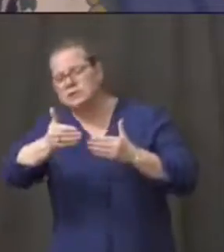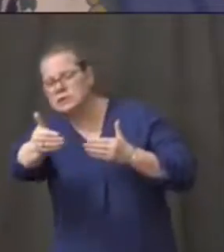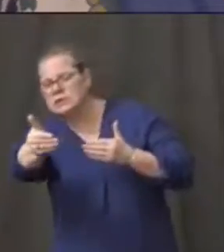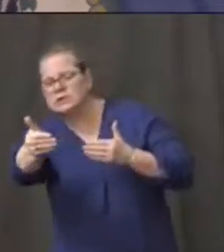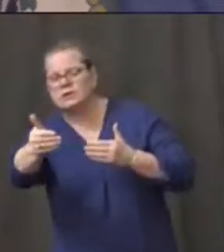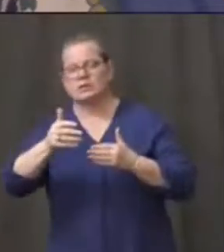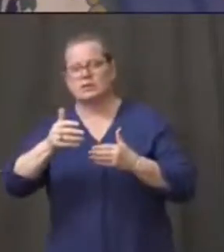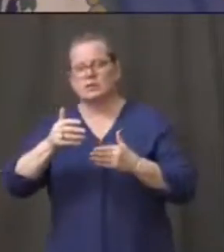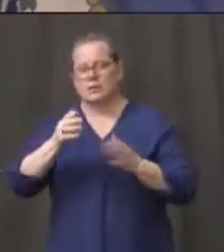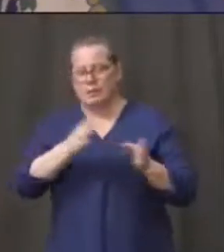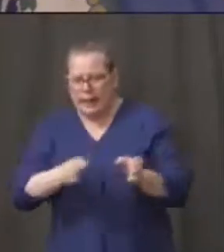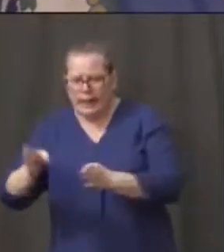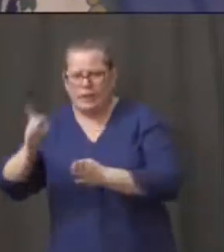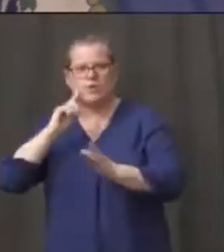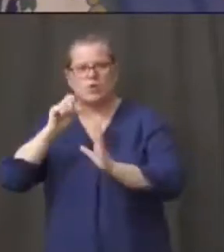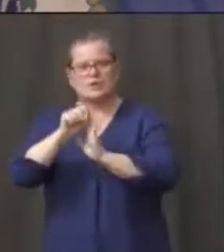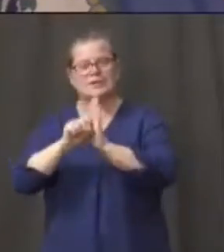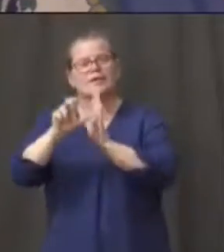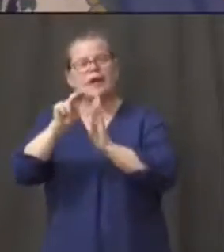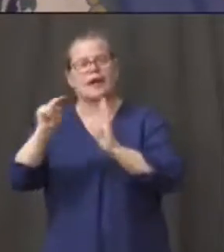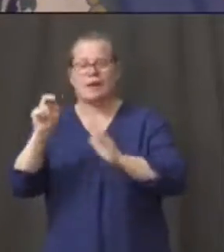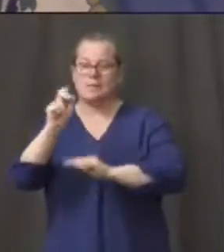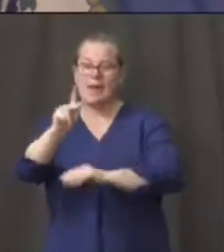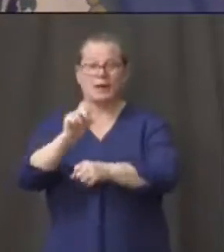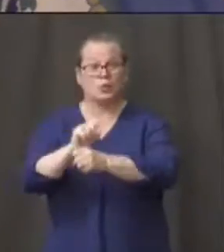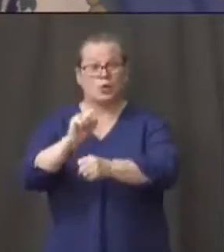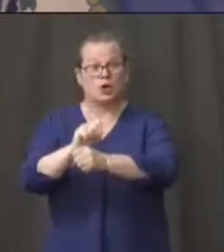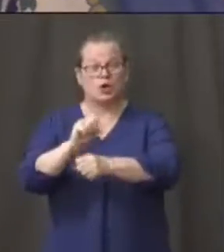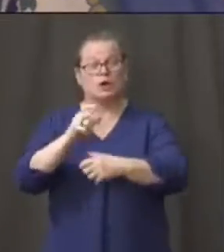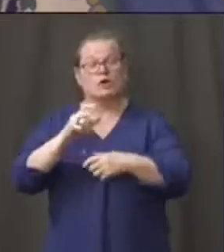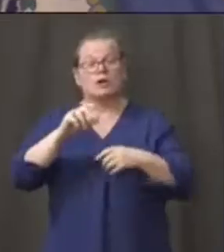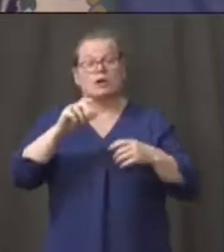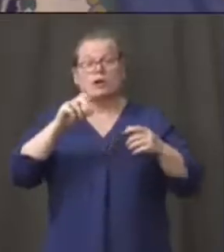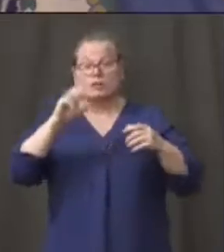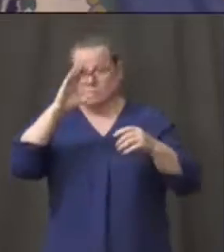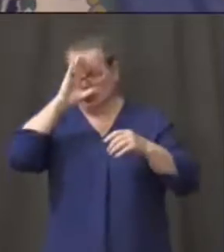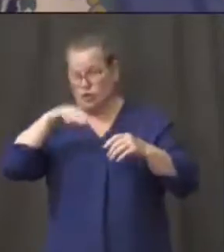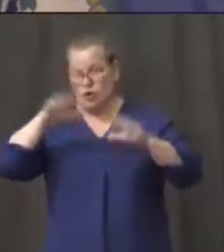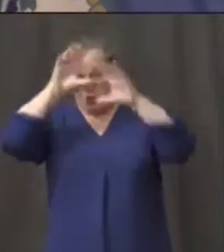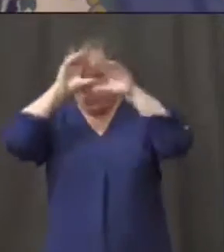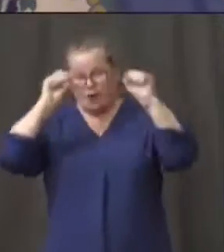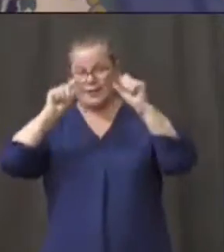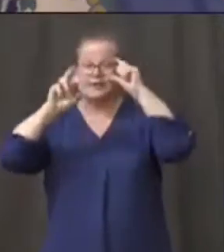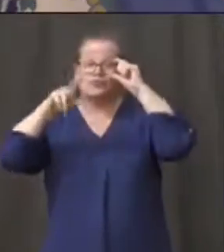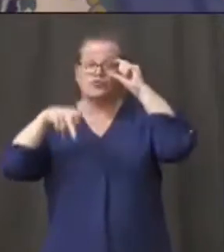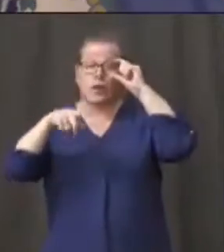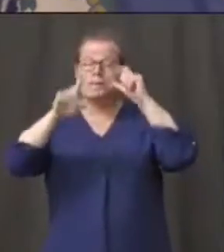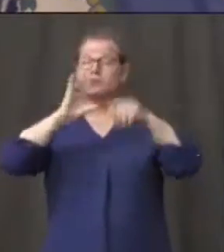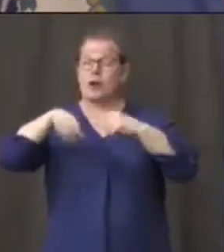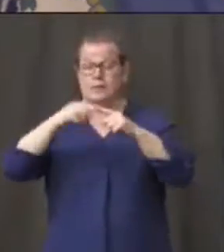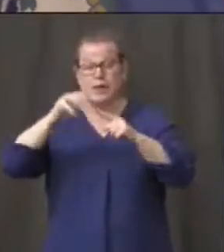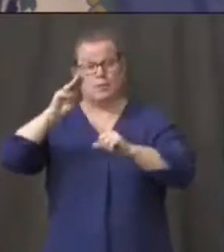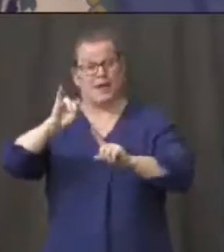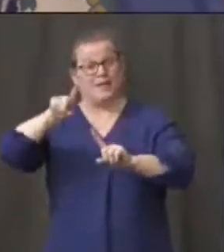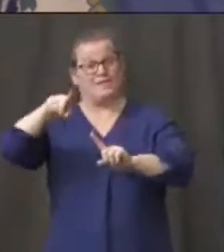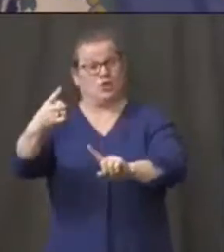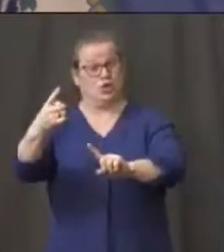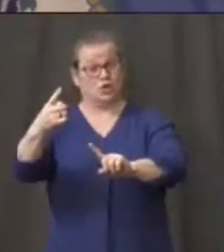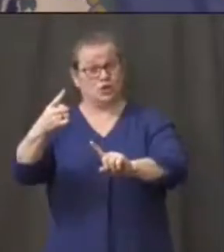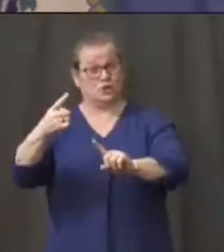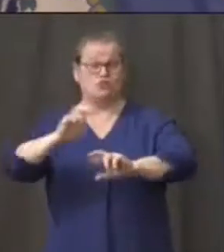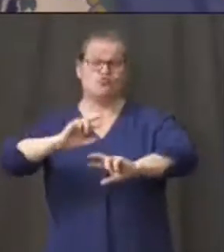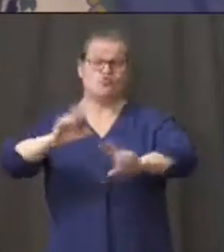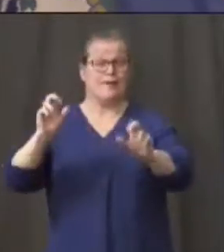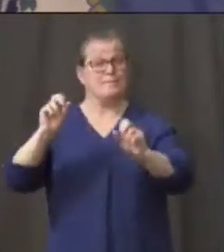As you know, President Trump has put out the date of May 1, which I think most of the governors think is a very premature.